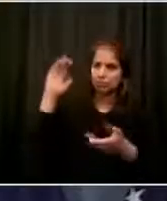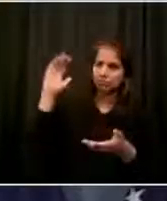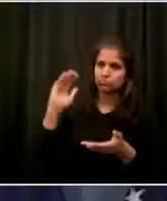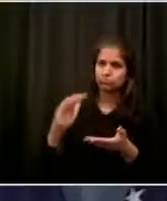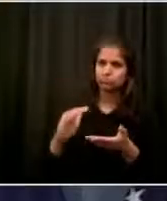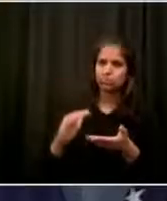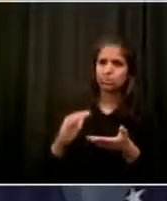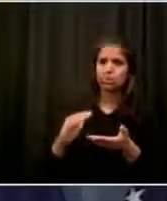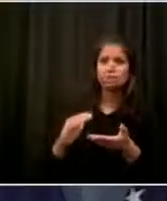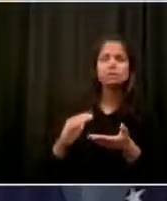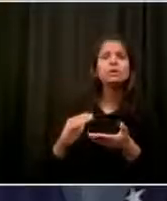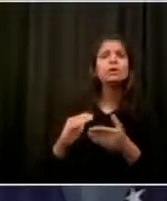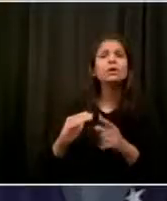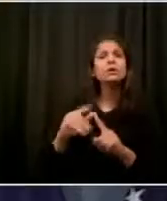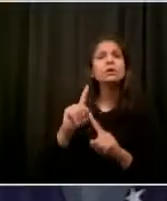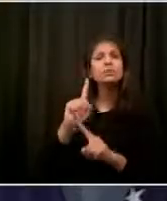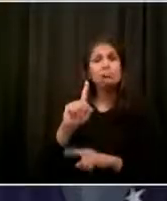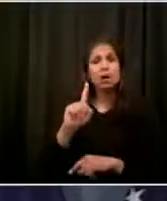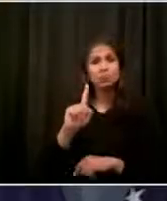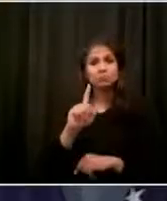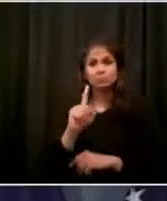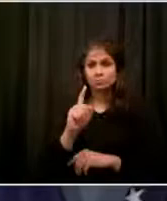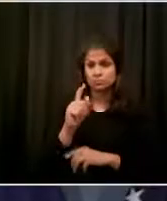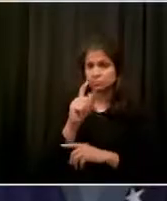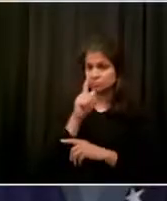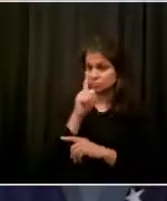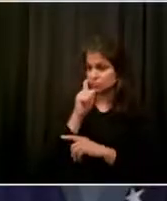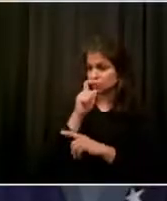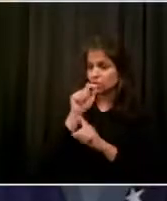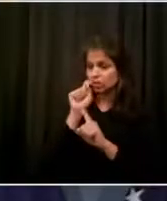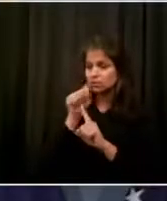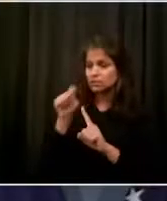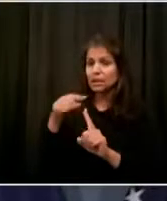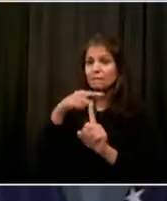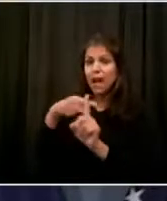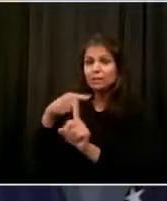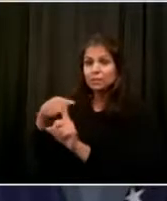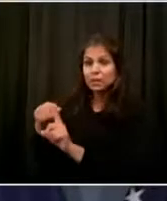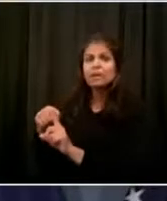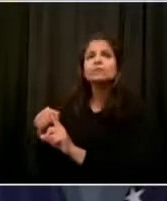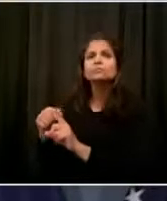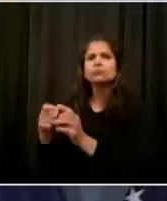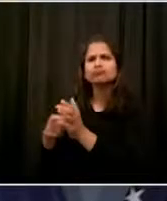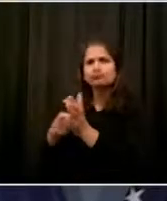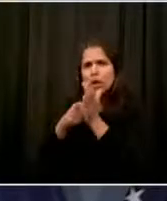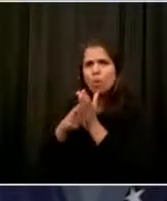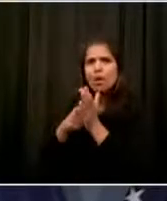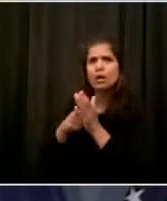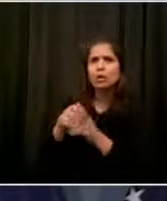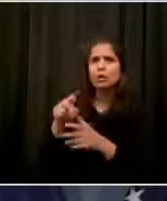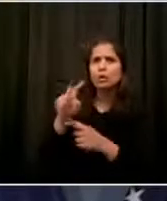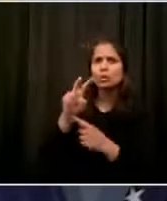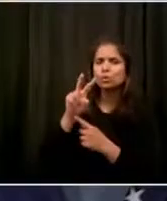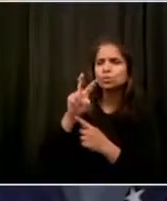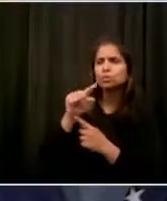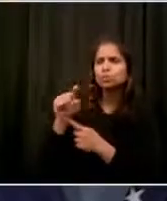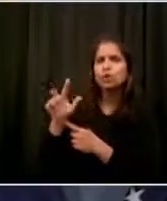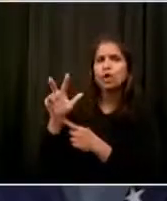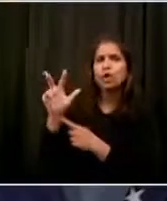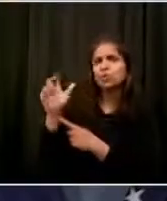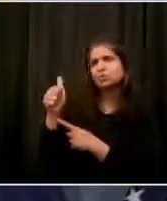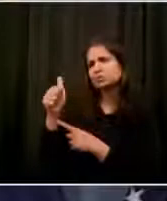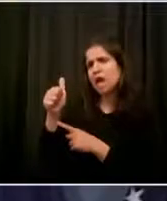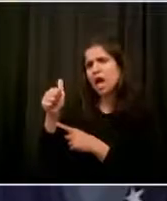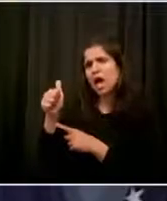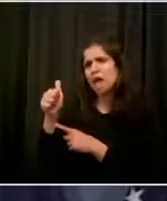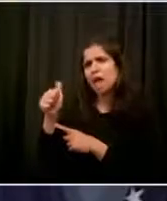ten people that then need to be followed up on who are the close contacts with the person who tested positive, it's a huge amount of work. And that's every day,